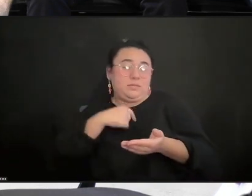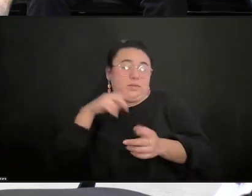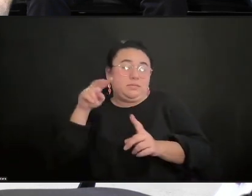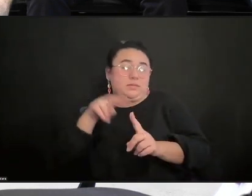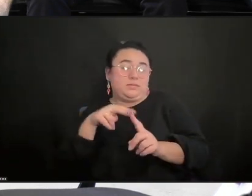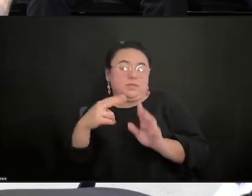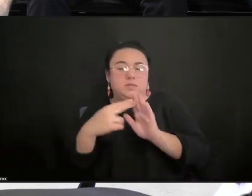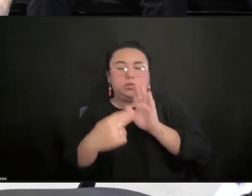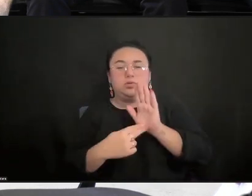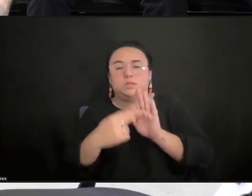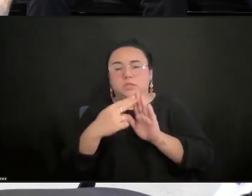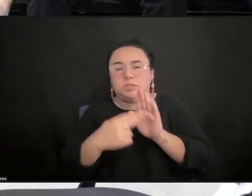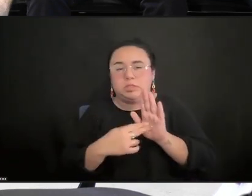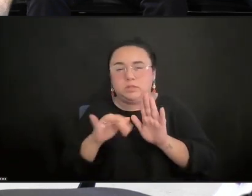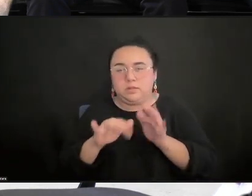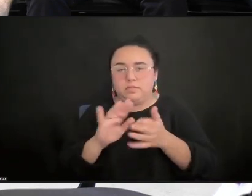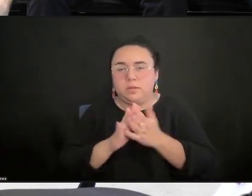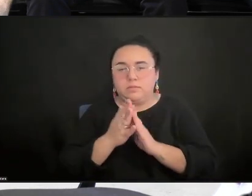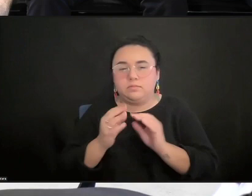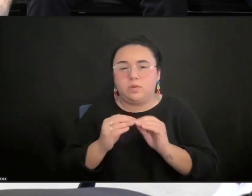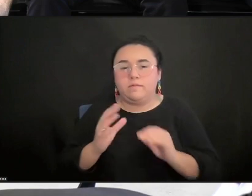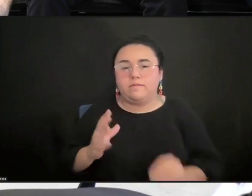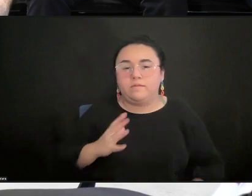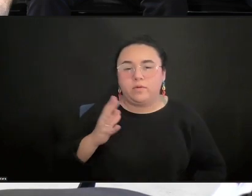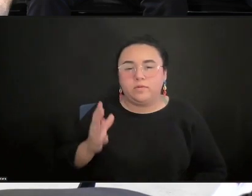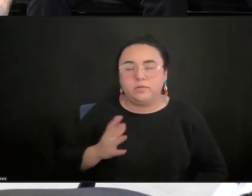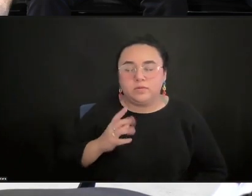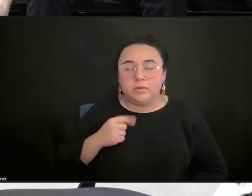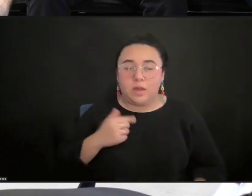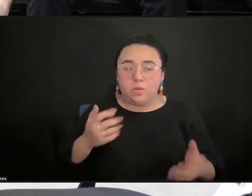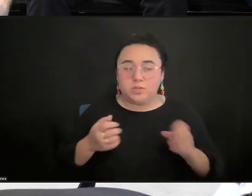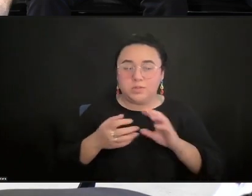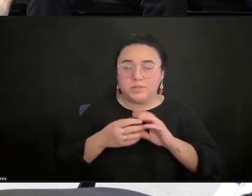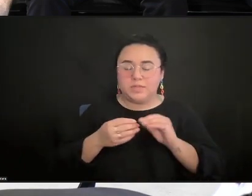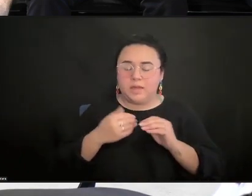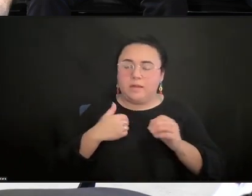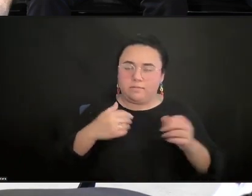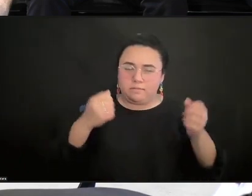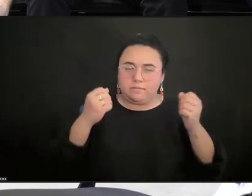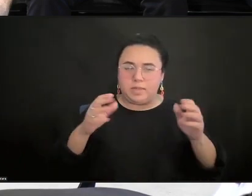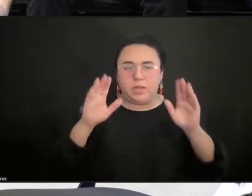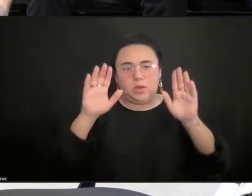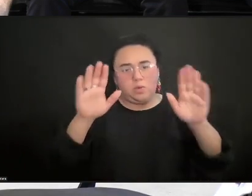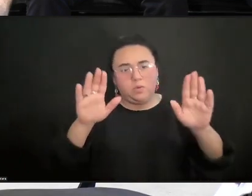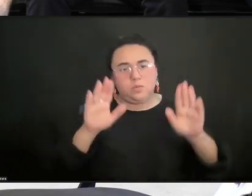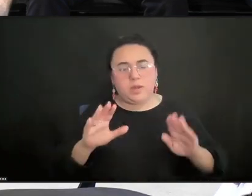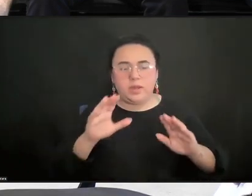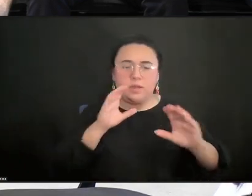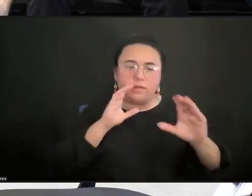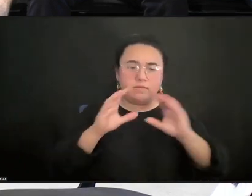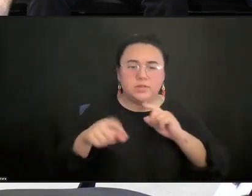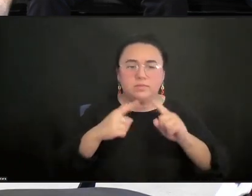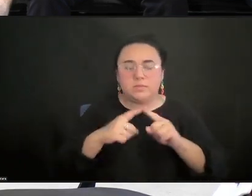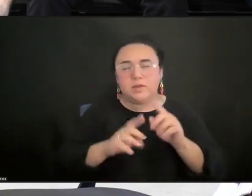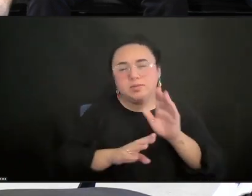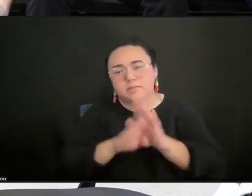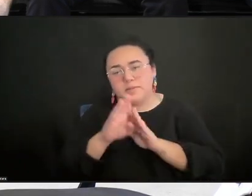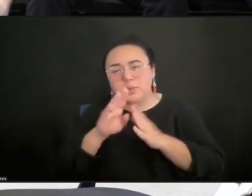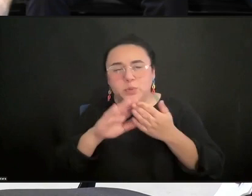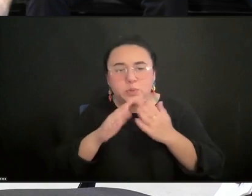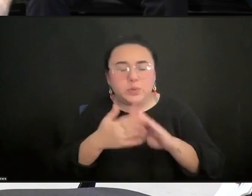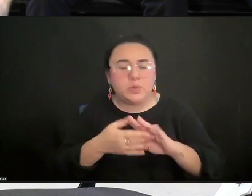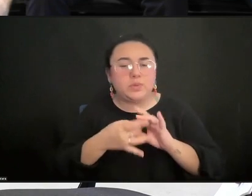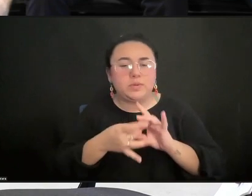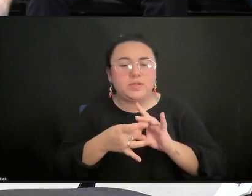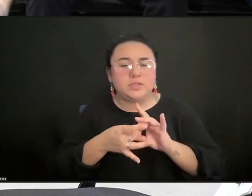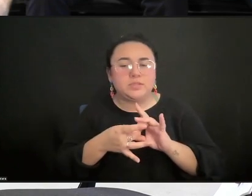that we can have a lot of great conversations about building community and building relationships, but then it goes